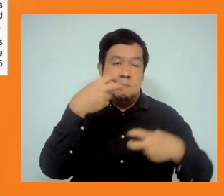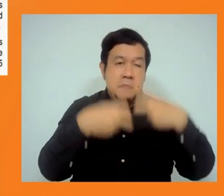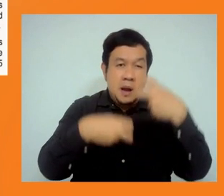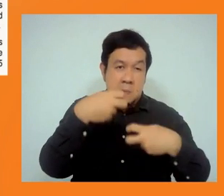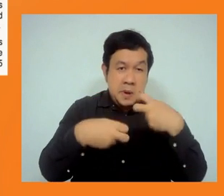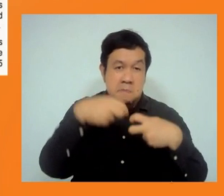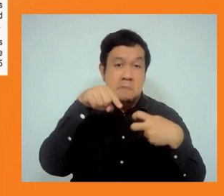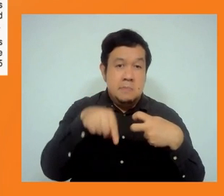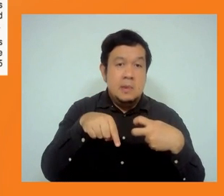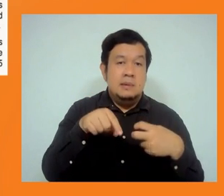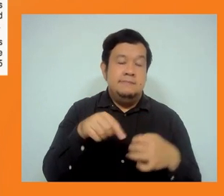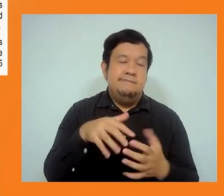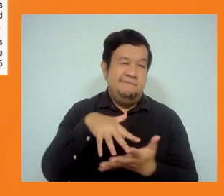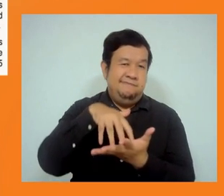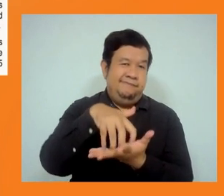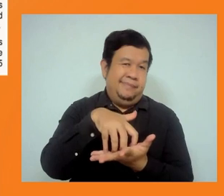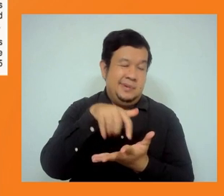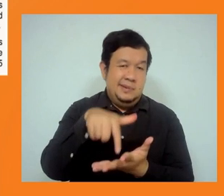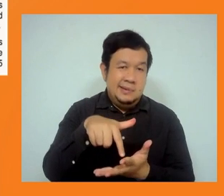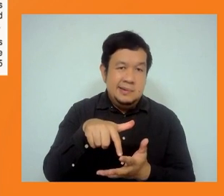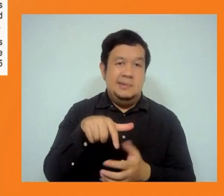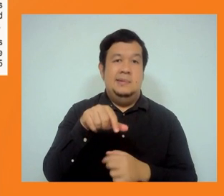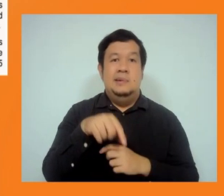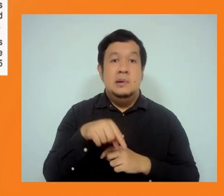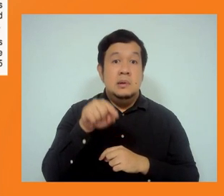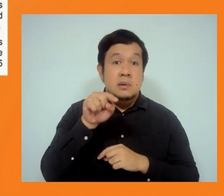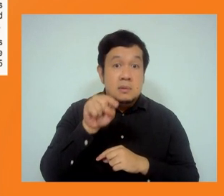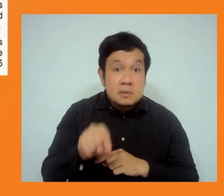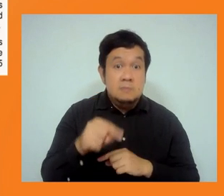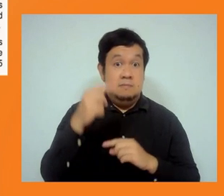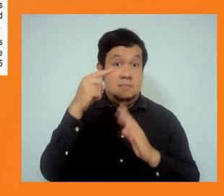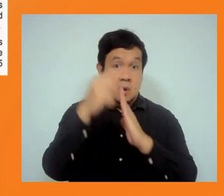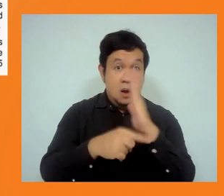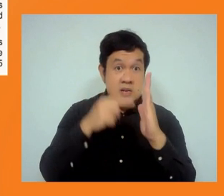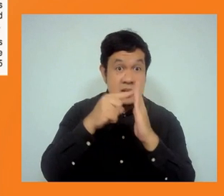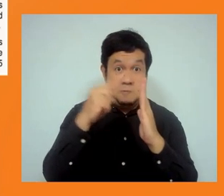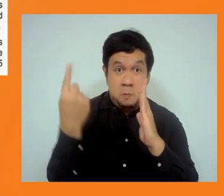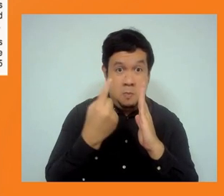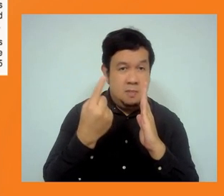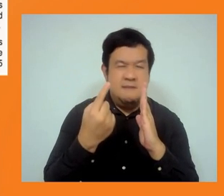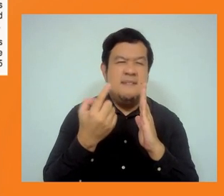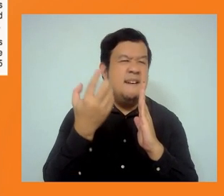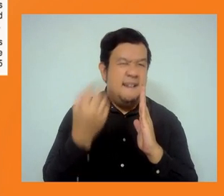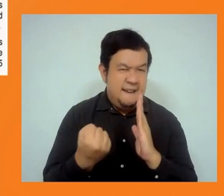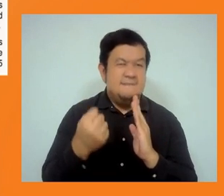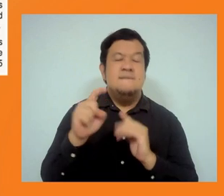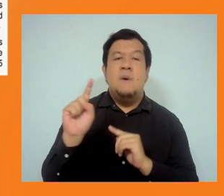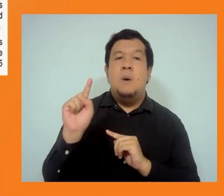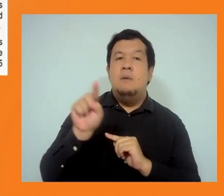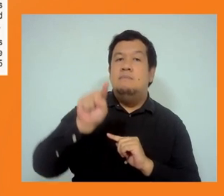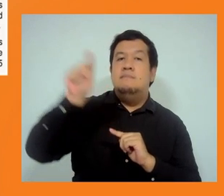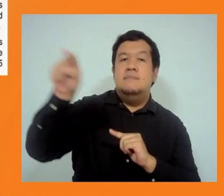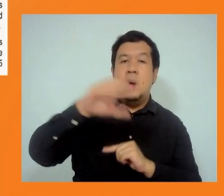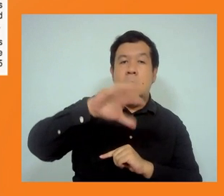issue for Sri Lanka, but not only for Sri Lanka, the many other countries are going through the to the death crisis. So I think so this is